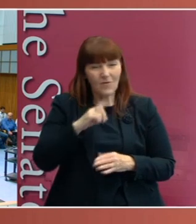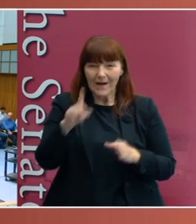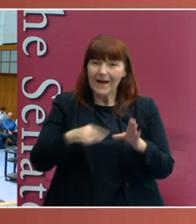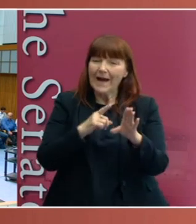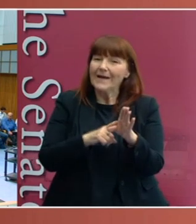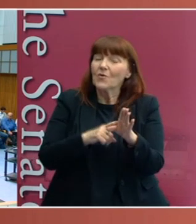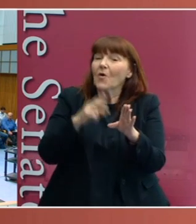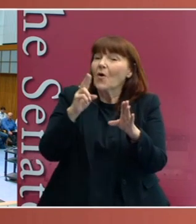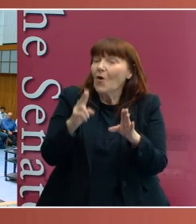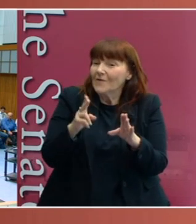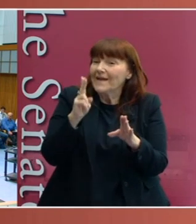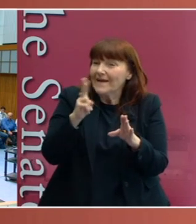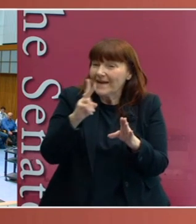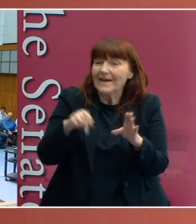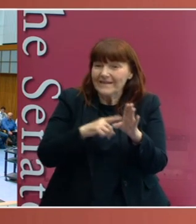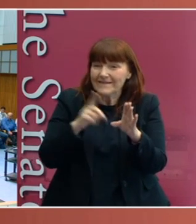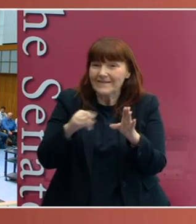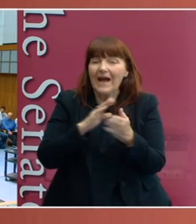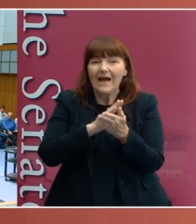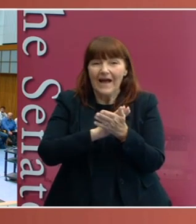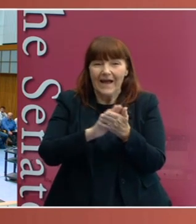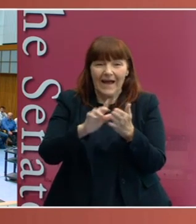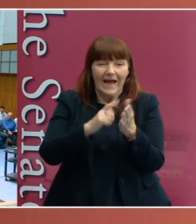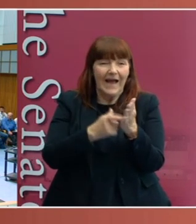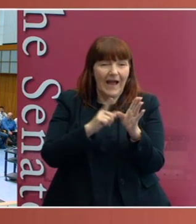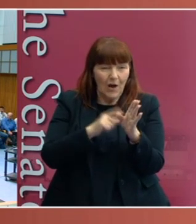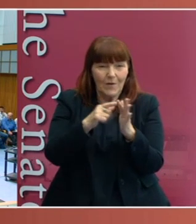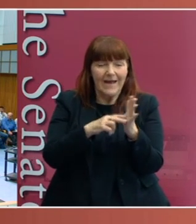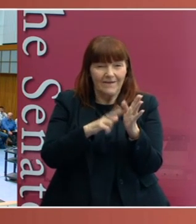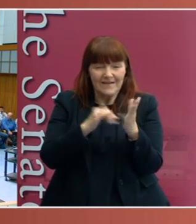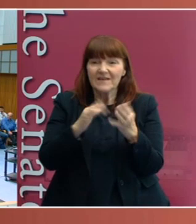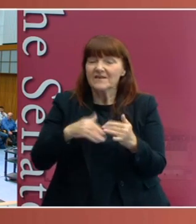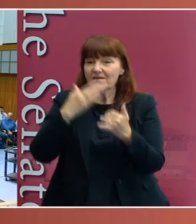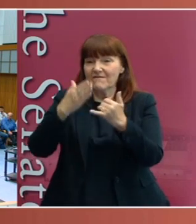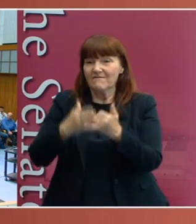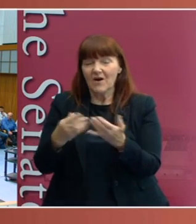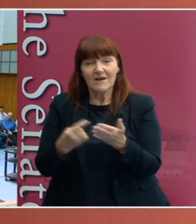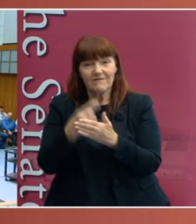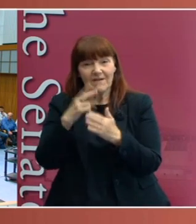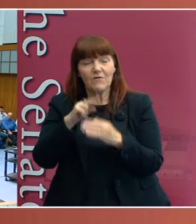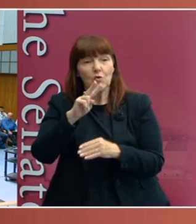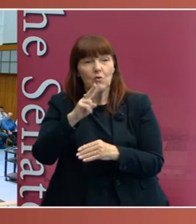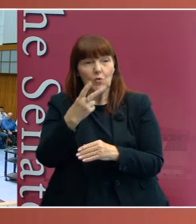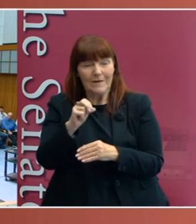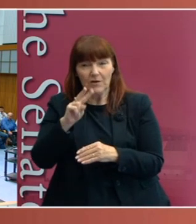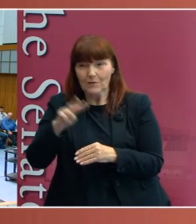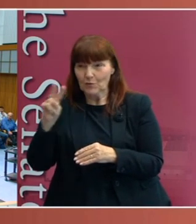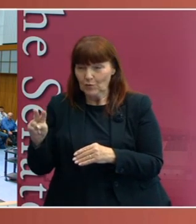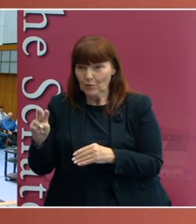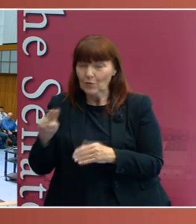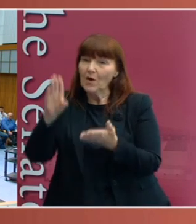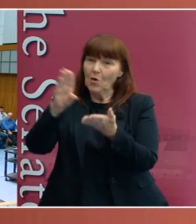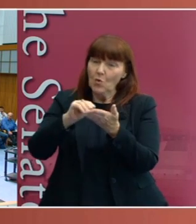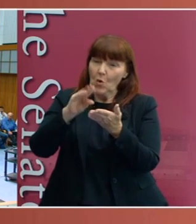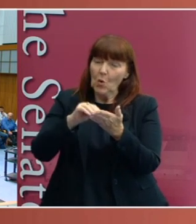hopefully again, it will be our annual Harry Evans lecture. This is our final event for 2022. A recording of